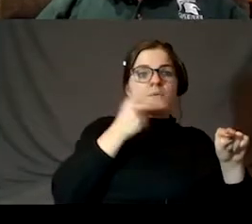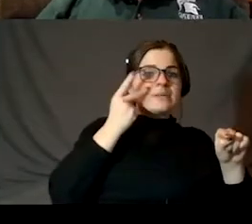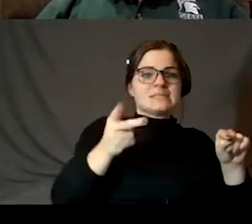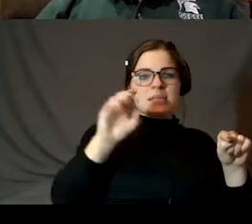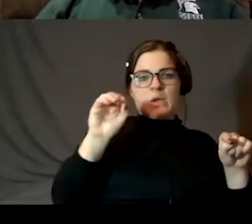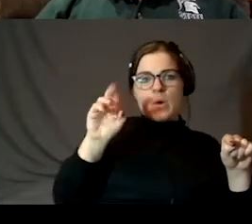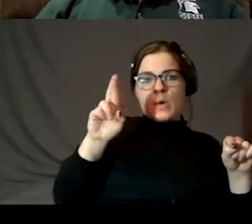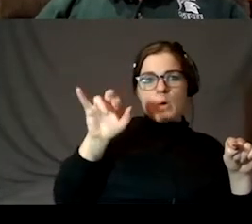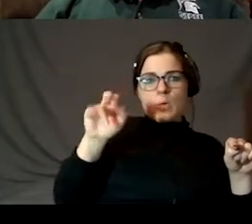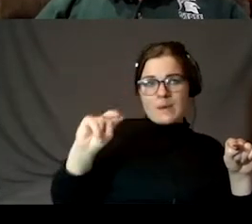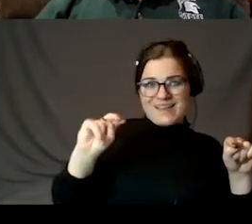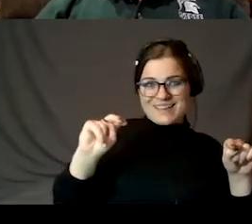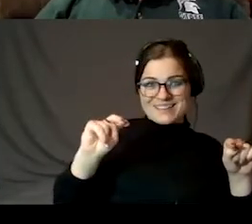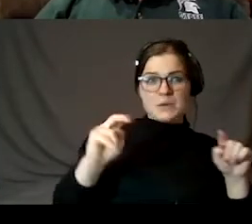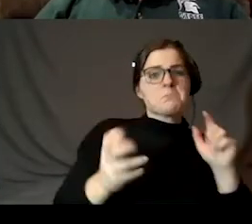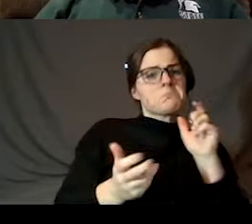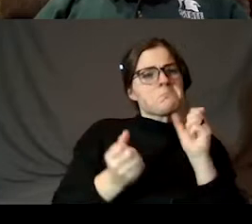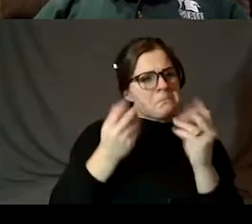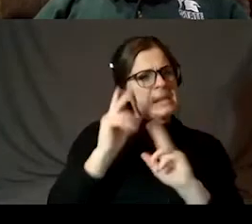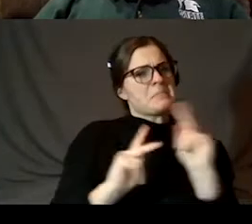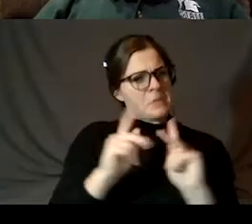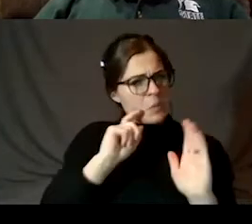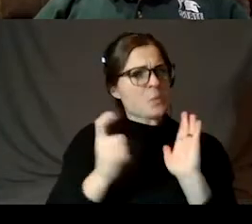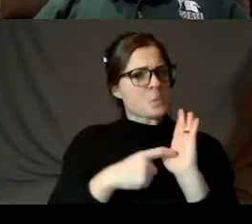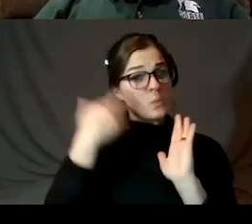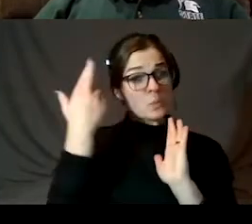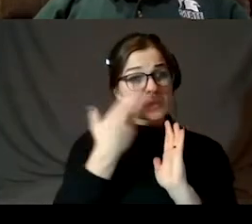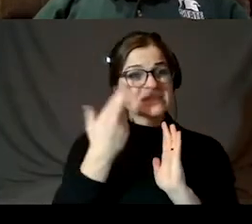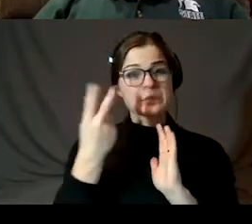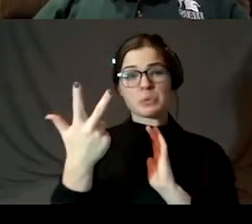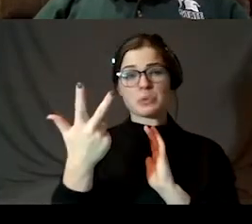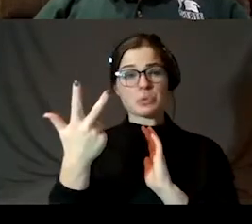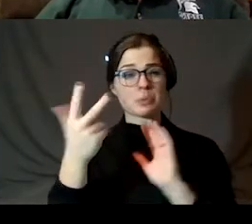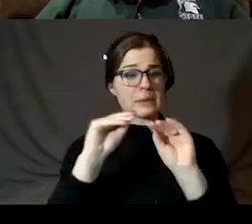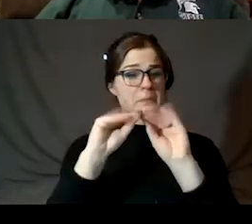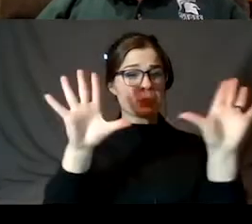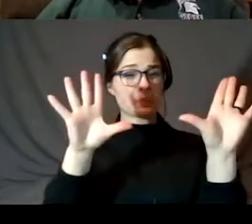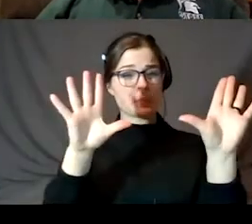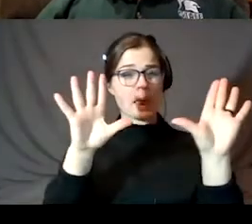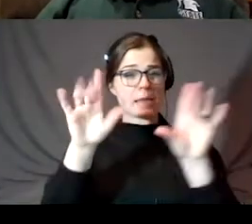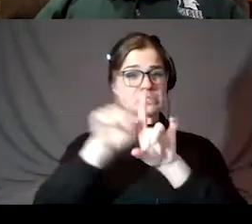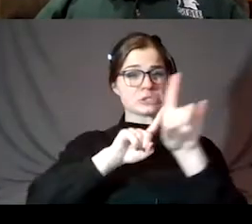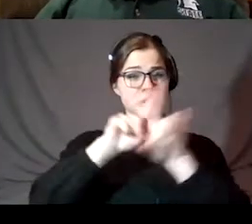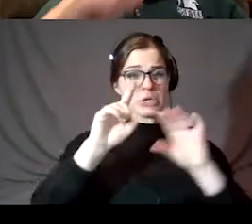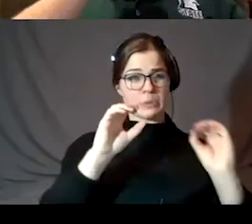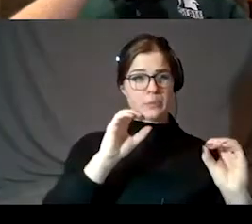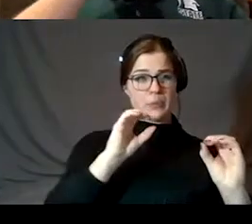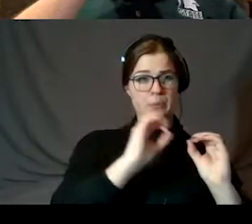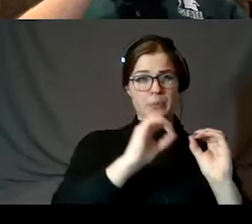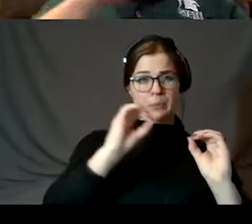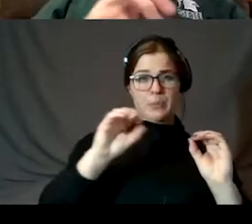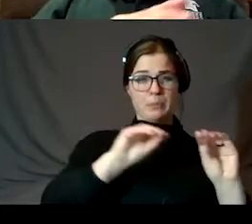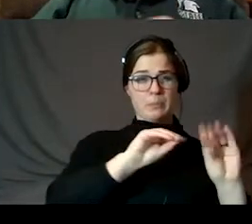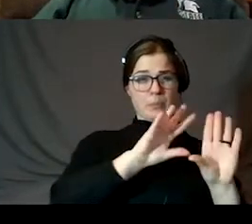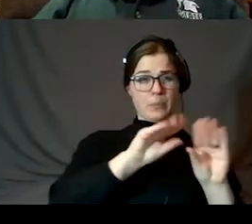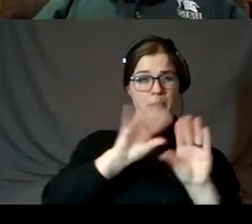that many people could recognize because of these three bright belt stars so close together. Now, I'm not